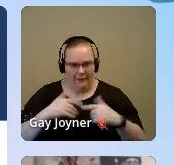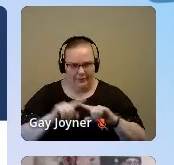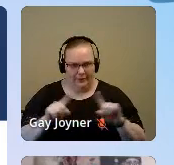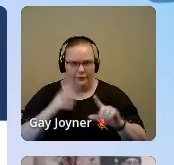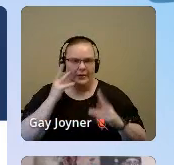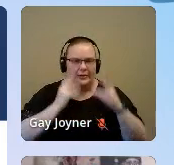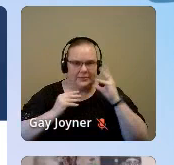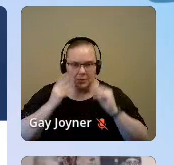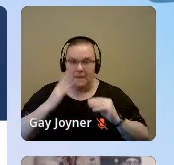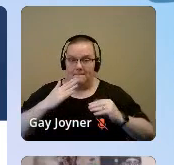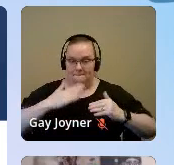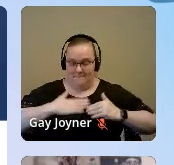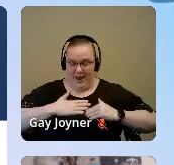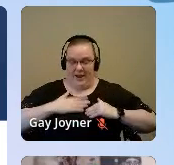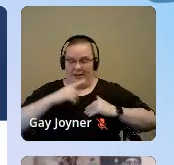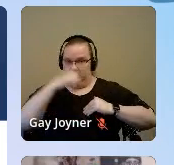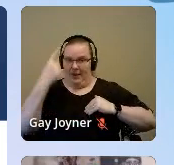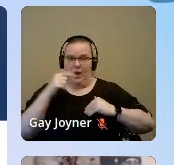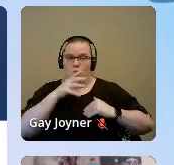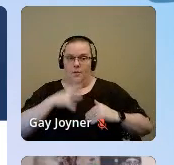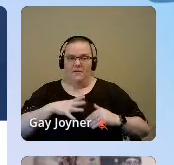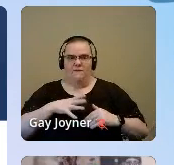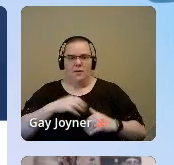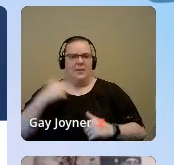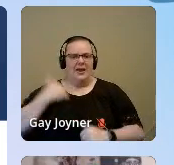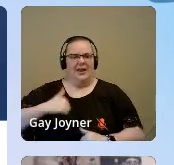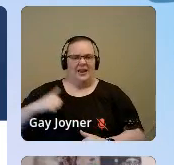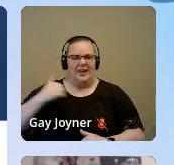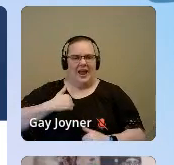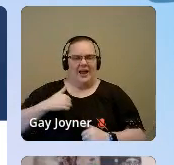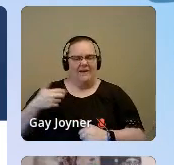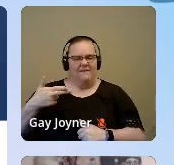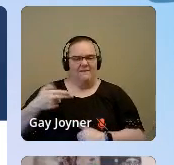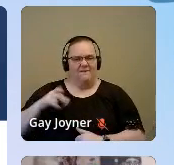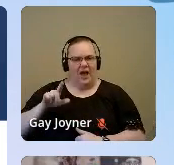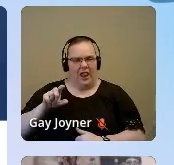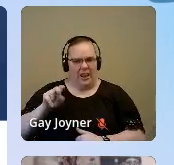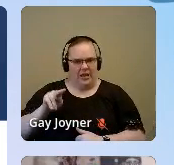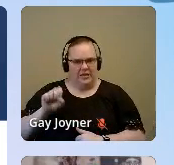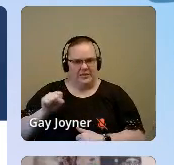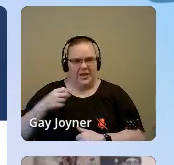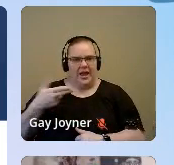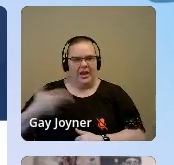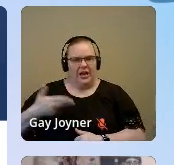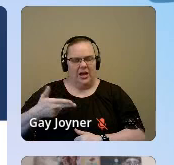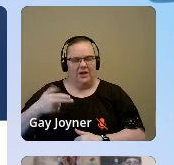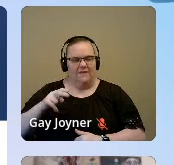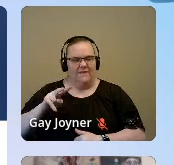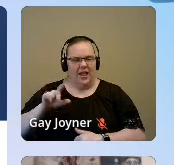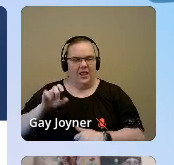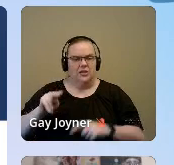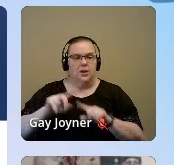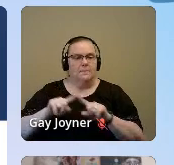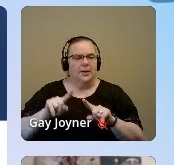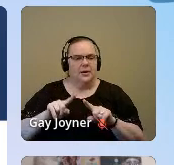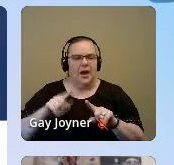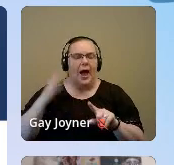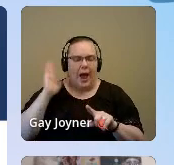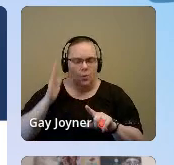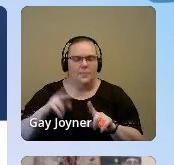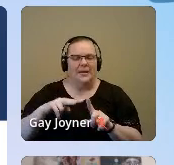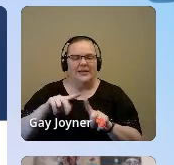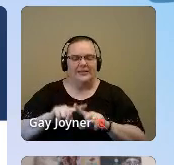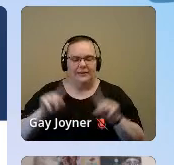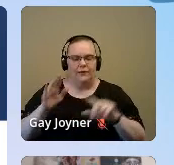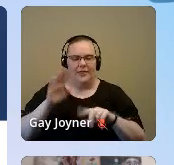My experience as a black woman who comes from gang violence, gun violence is going to be different from how I perceive a black girl who grew up with her mother and father. We are